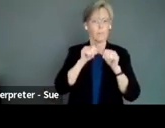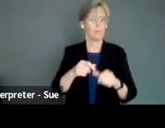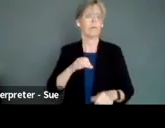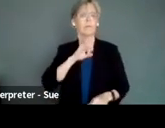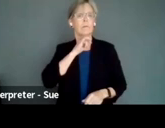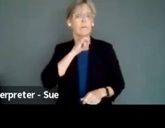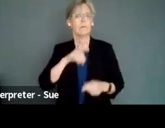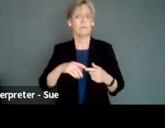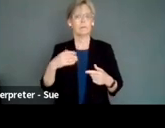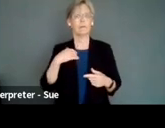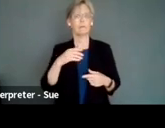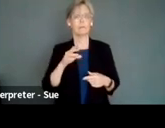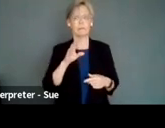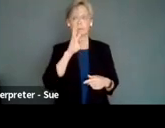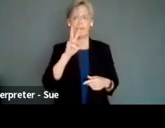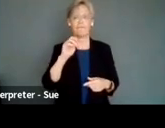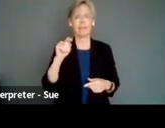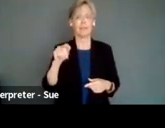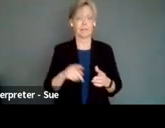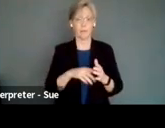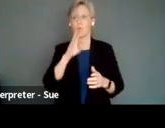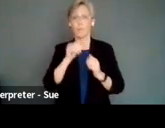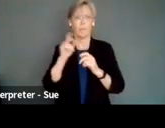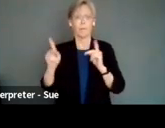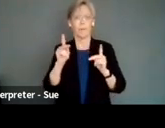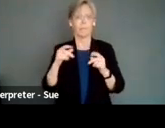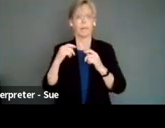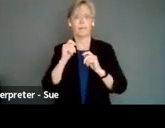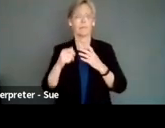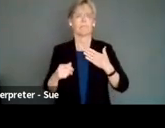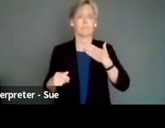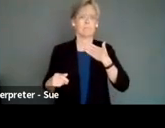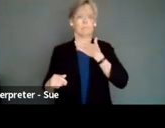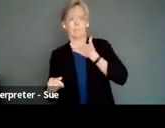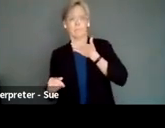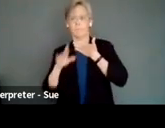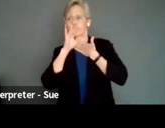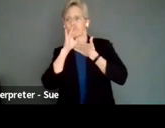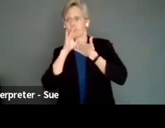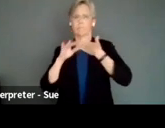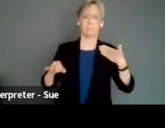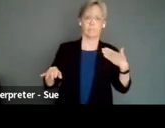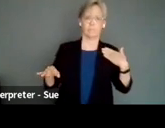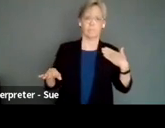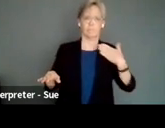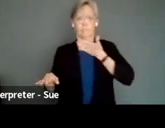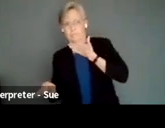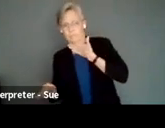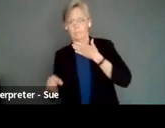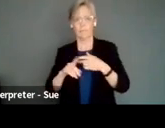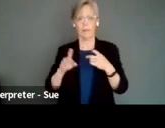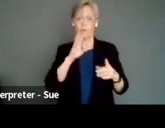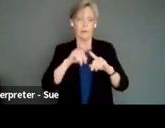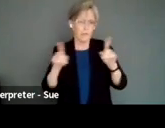use things called speech vents. So sometimes they, when you're talking to people, they might have to adjust the vents. And so you just, when people are talking differently or